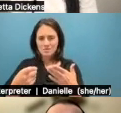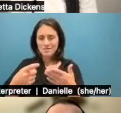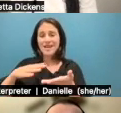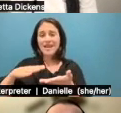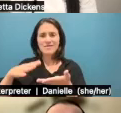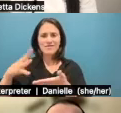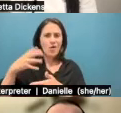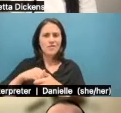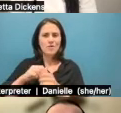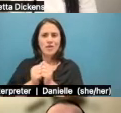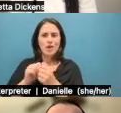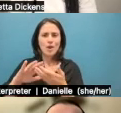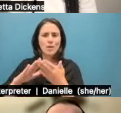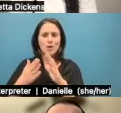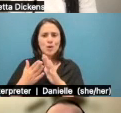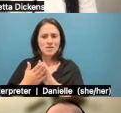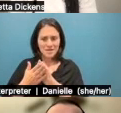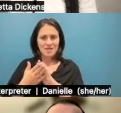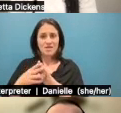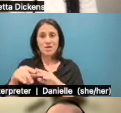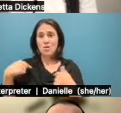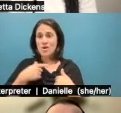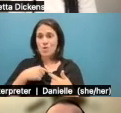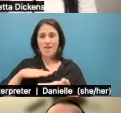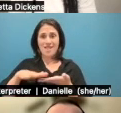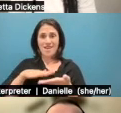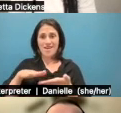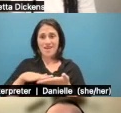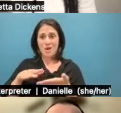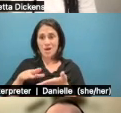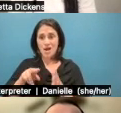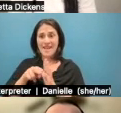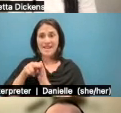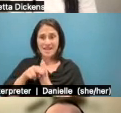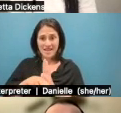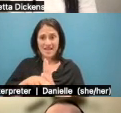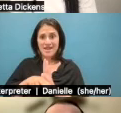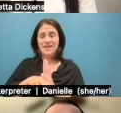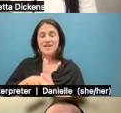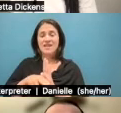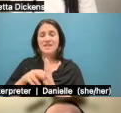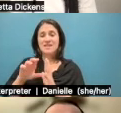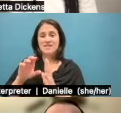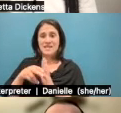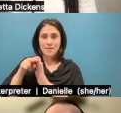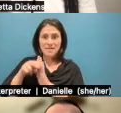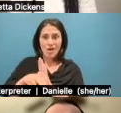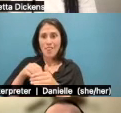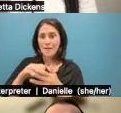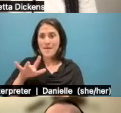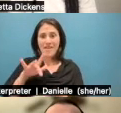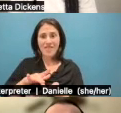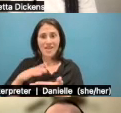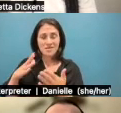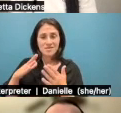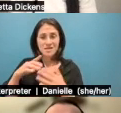I'm sorry, cleaning up a cemetery, historic cemetery, in the middle of the summer. Justin showed up with his camera. You know, didn't ask for a